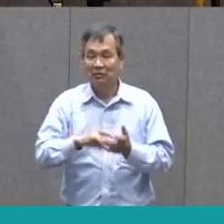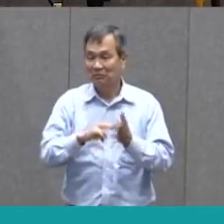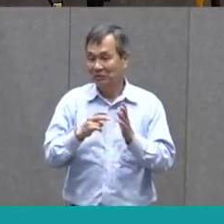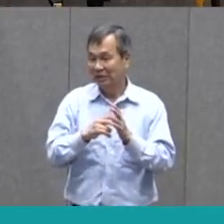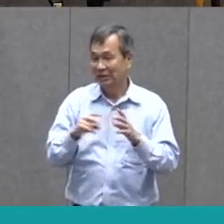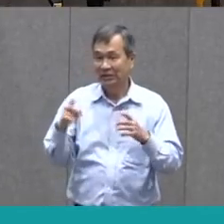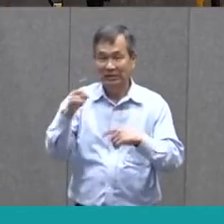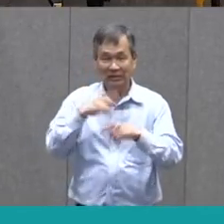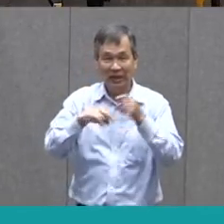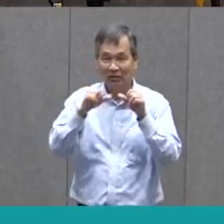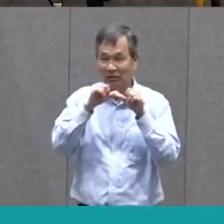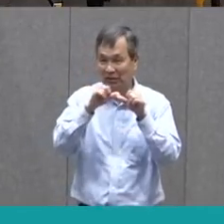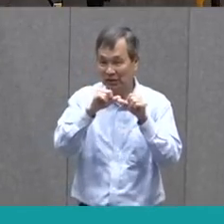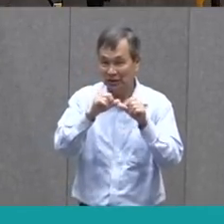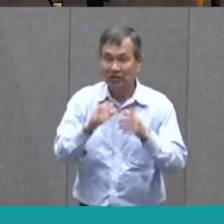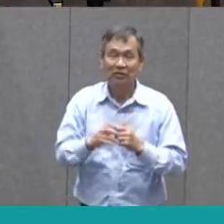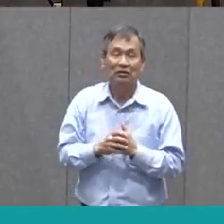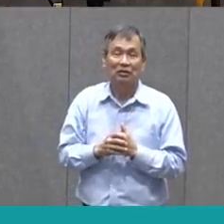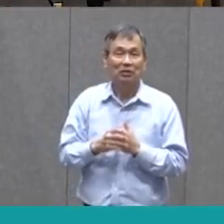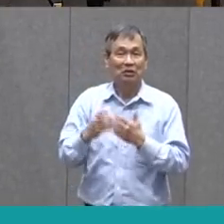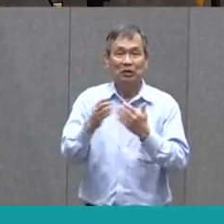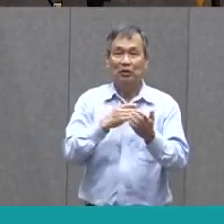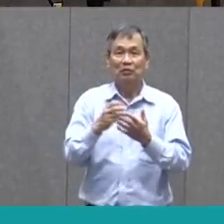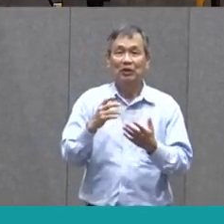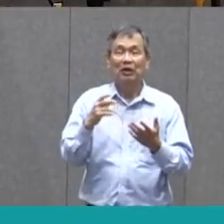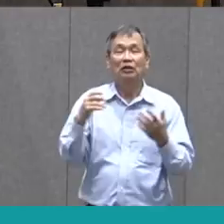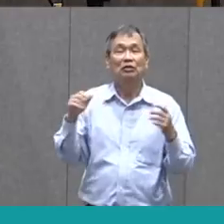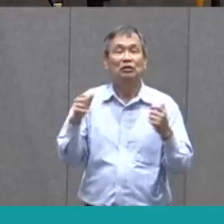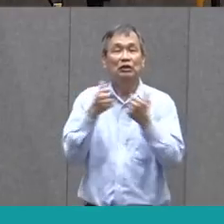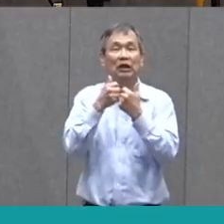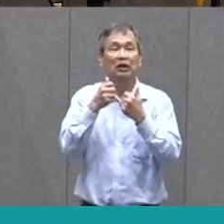to do something despite challenges or failures.